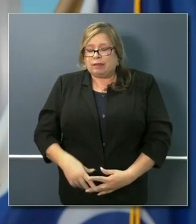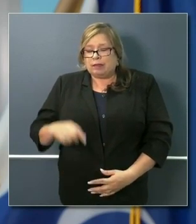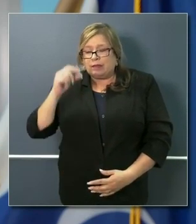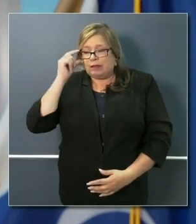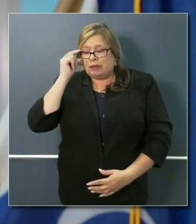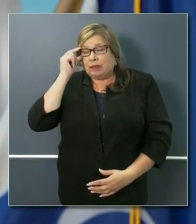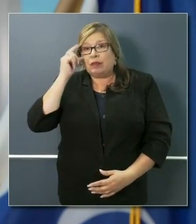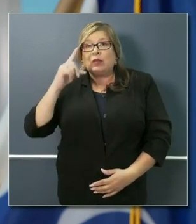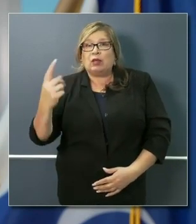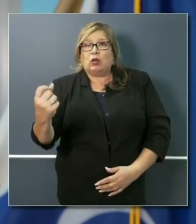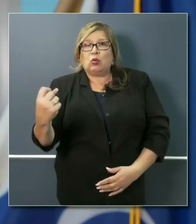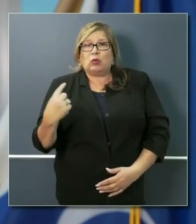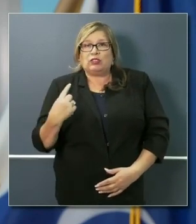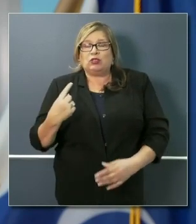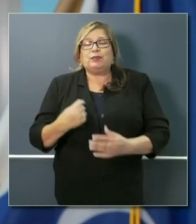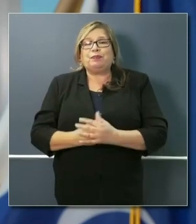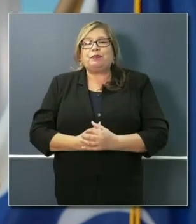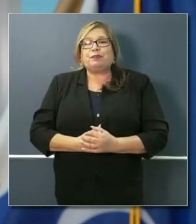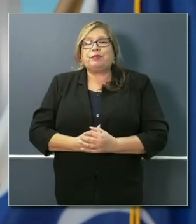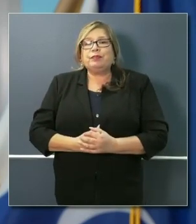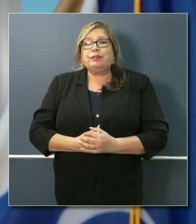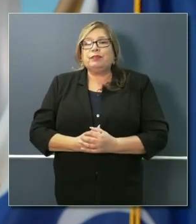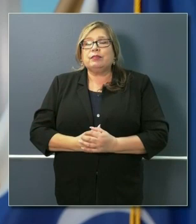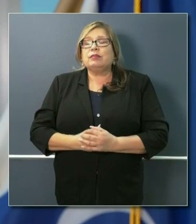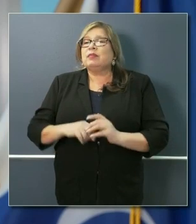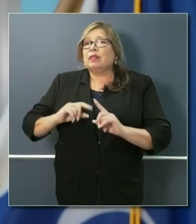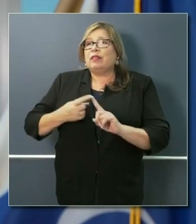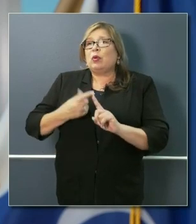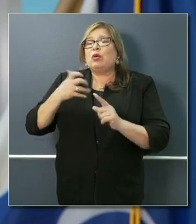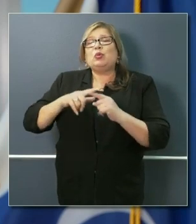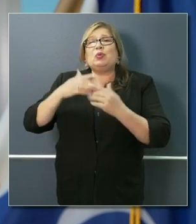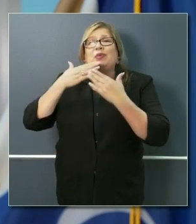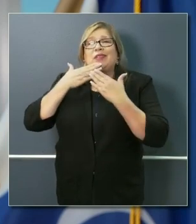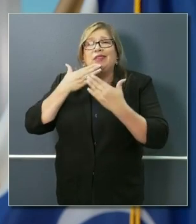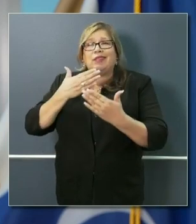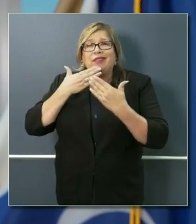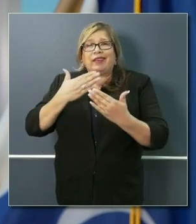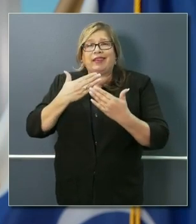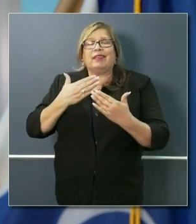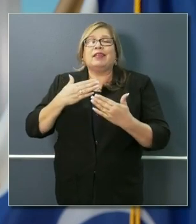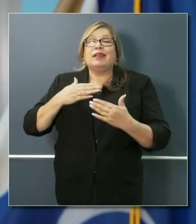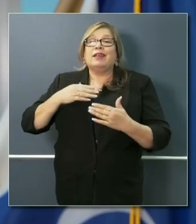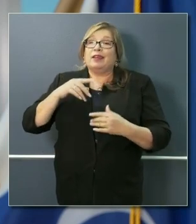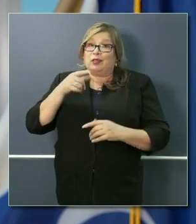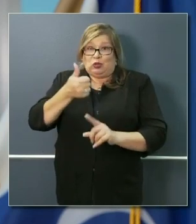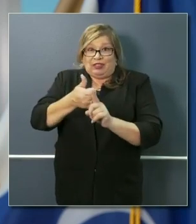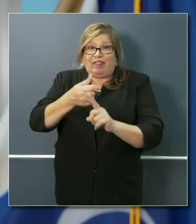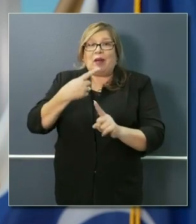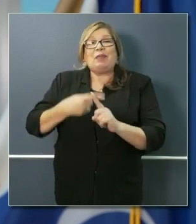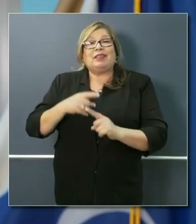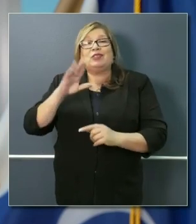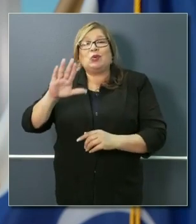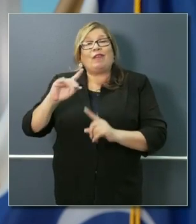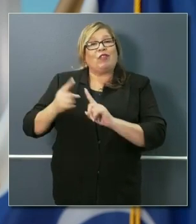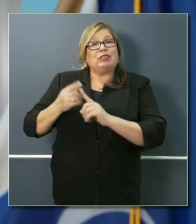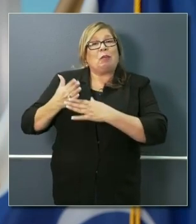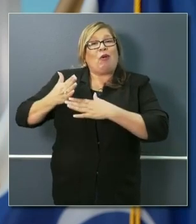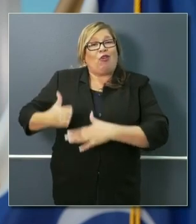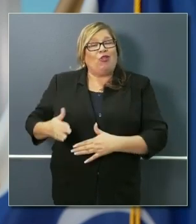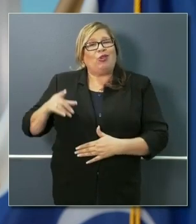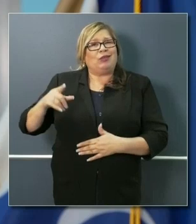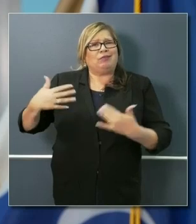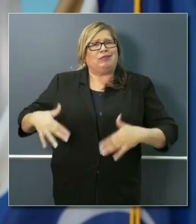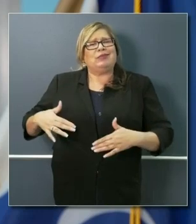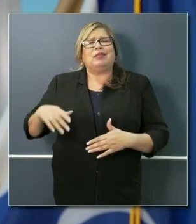Hi. Thank you, Governor, very much. And please thank the first partner, too. That's one understanding spouse you have there, I'll tell you. I see. I'm interested to know,